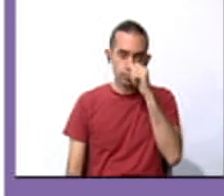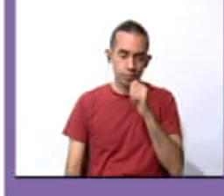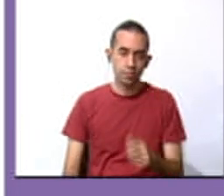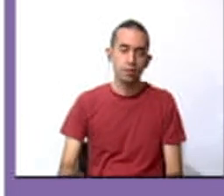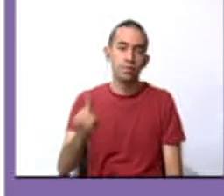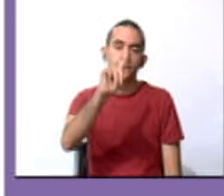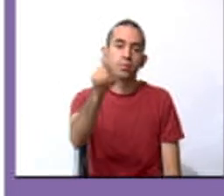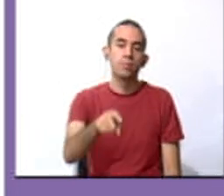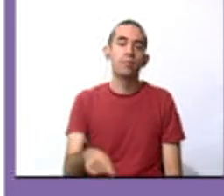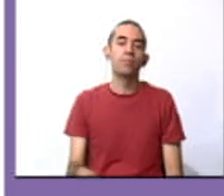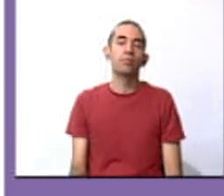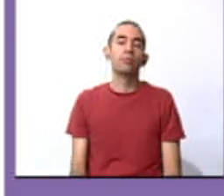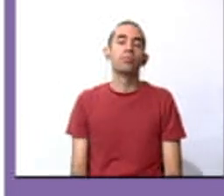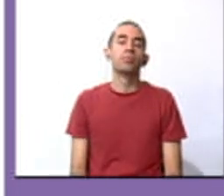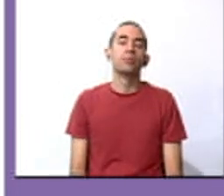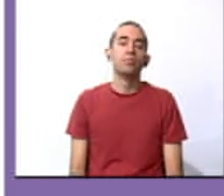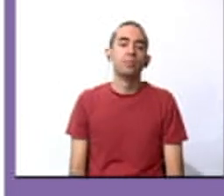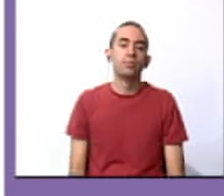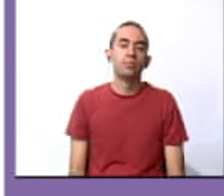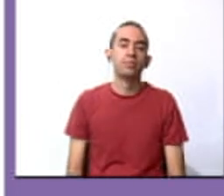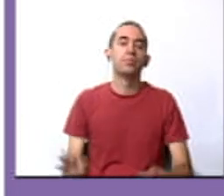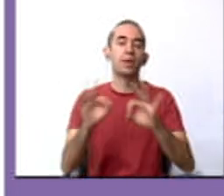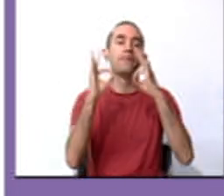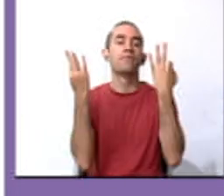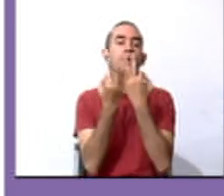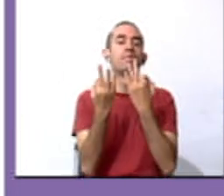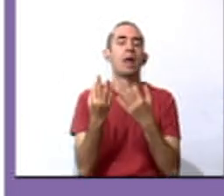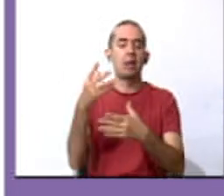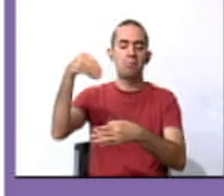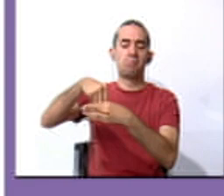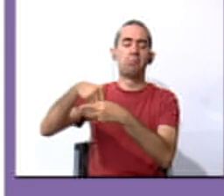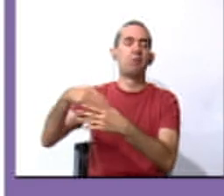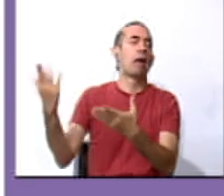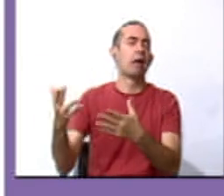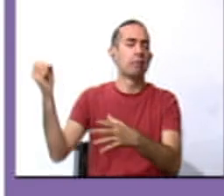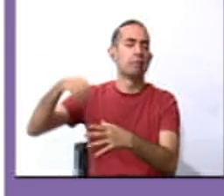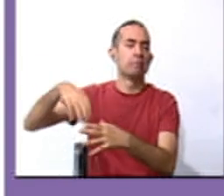What should your family include in it?